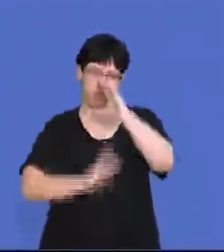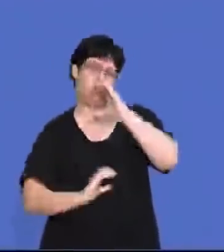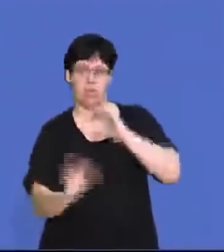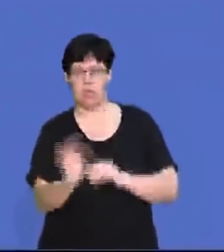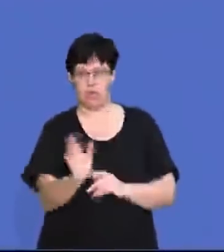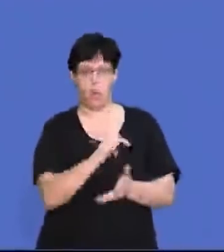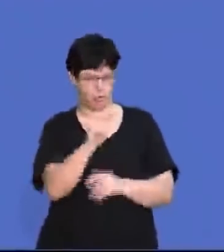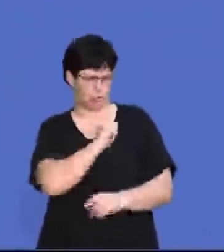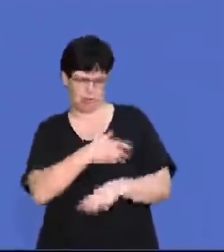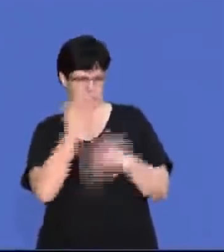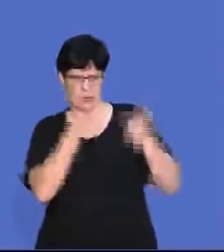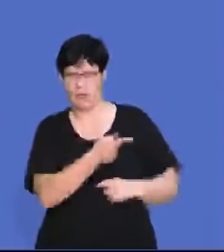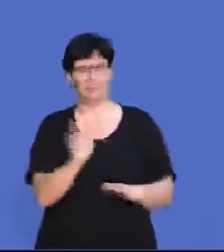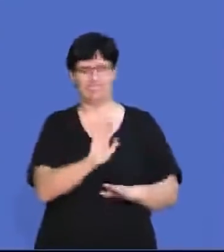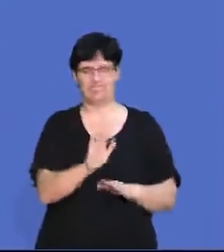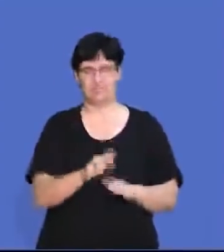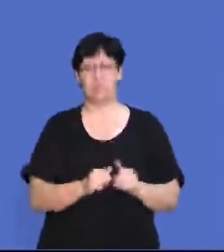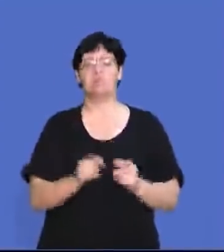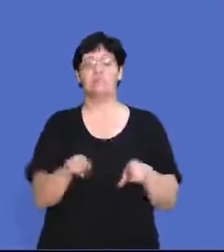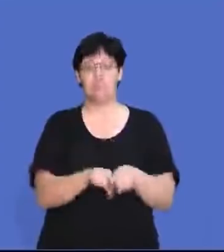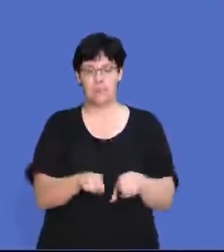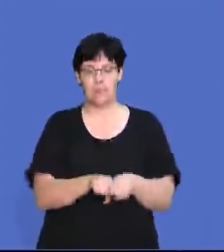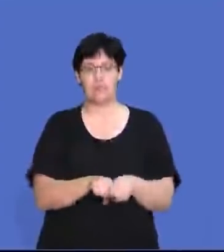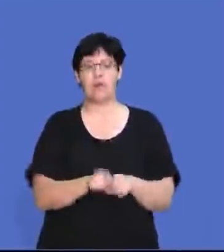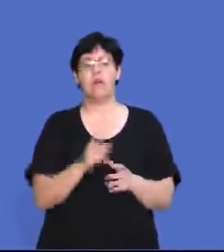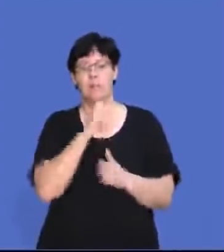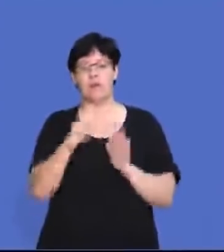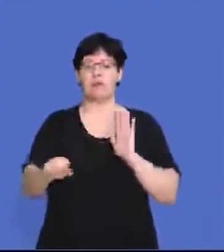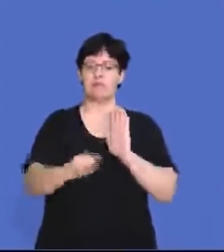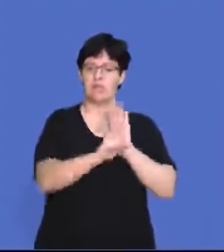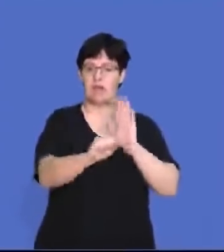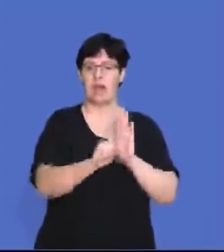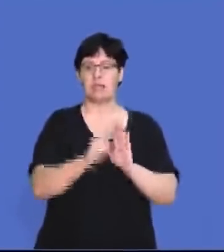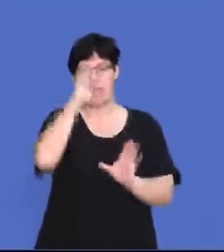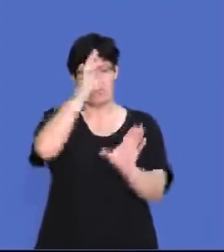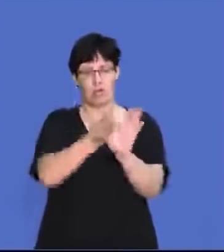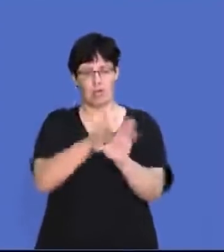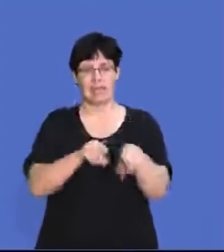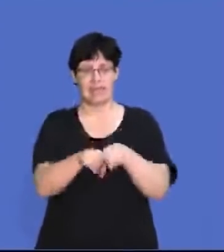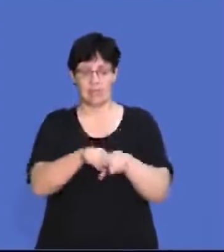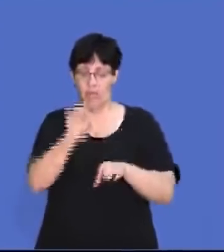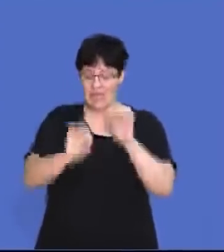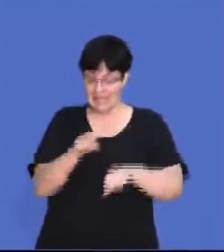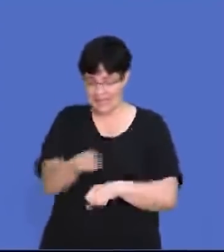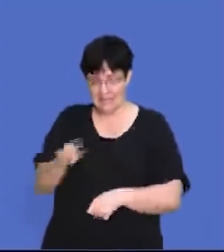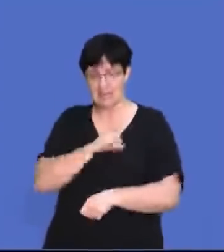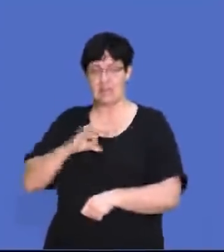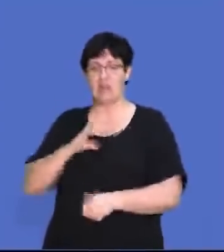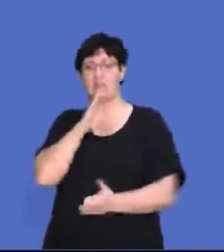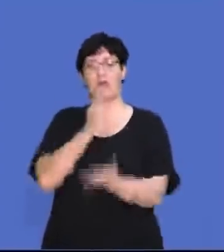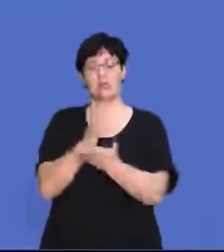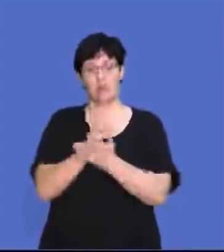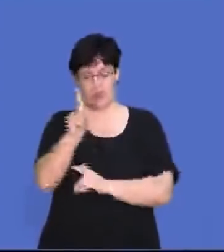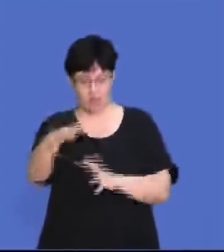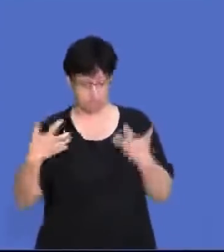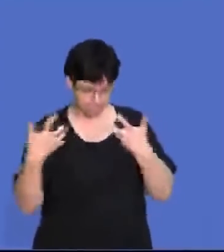miscommunication or mistrust. And we use certified psychometric tests to assess applicants or employees